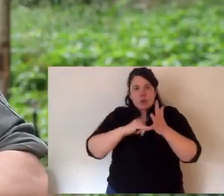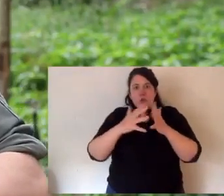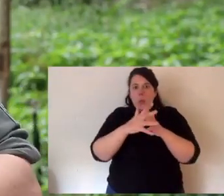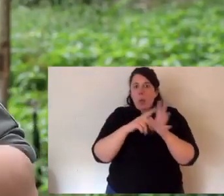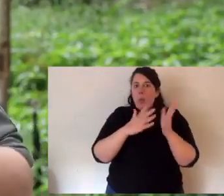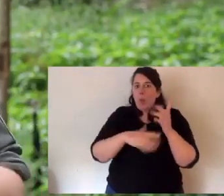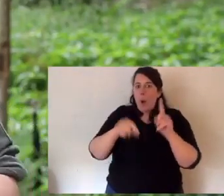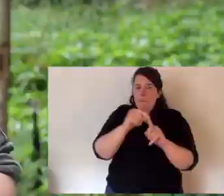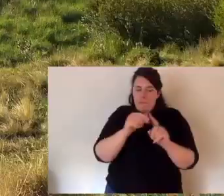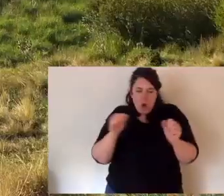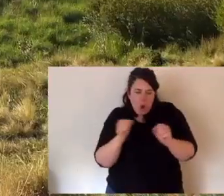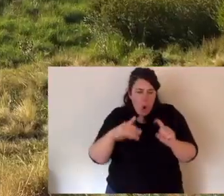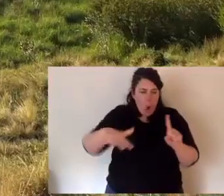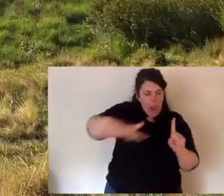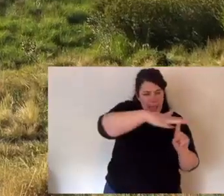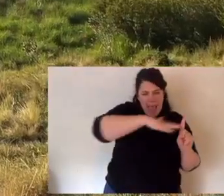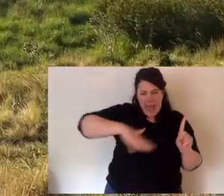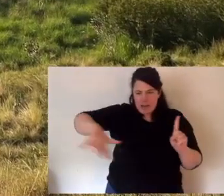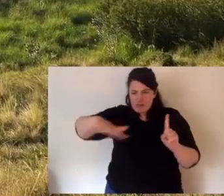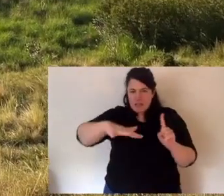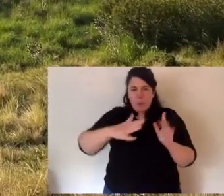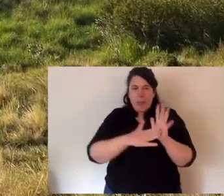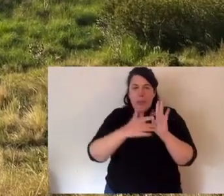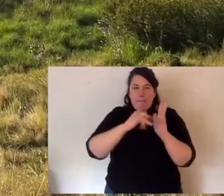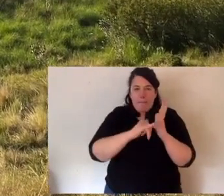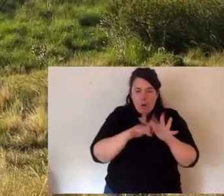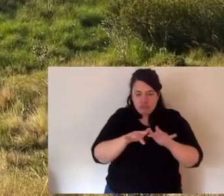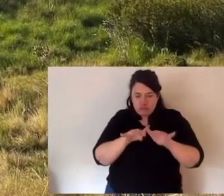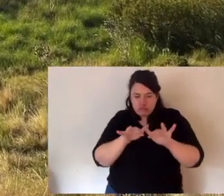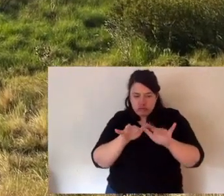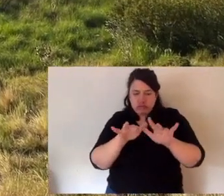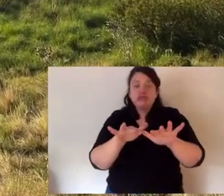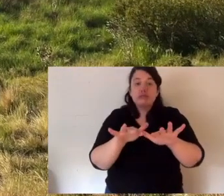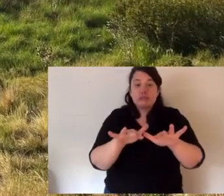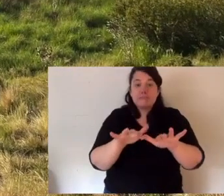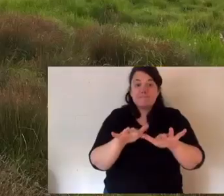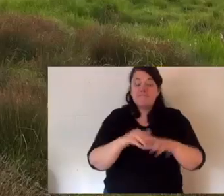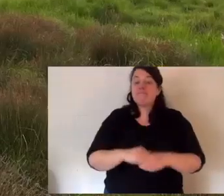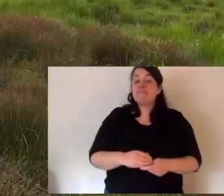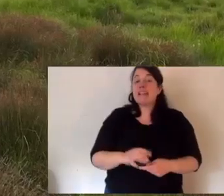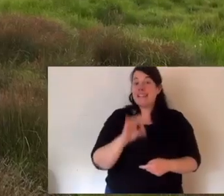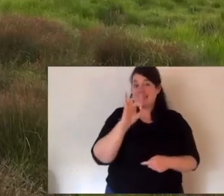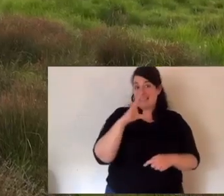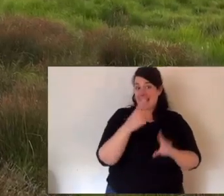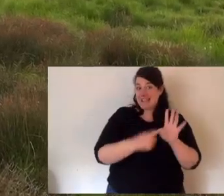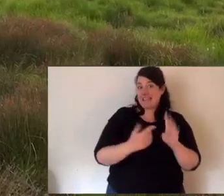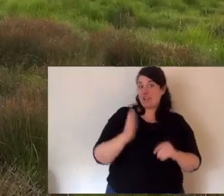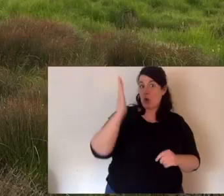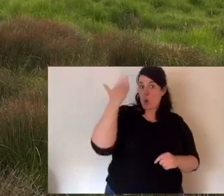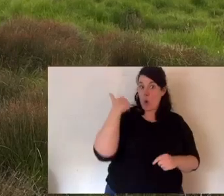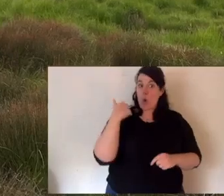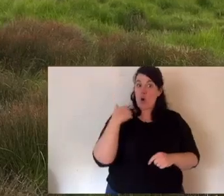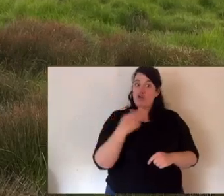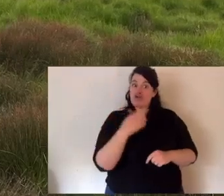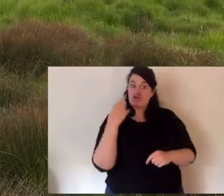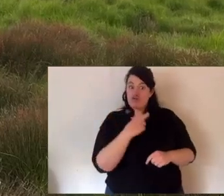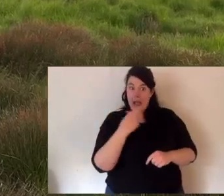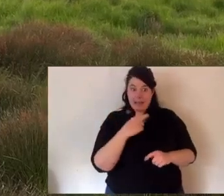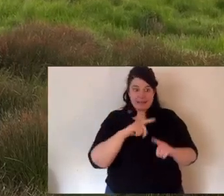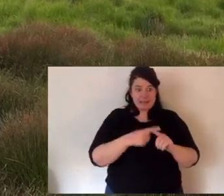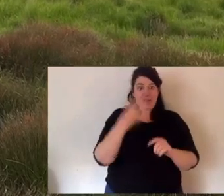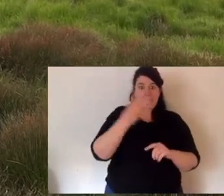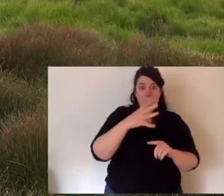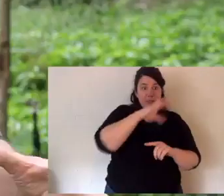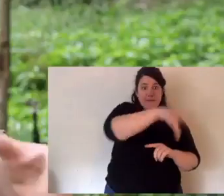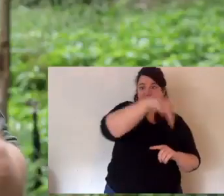decade. They inhabit high altitude, montane swamps, cold areas, big swamps full of